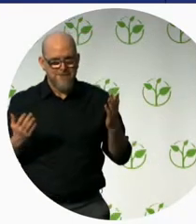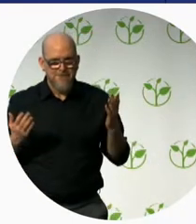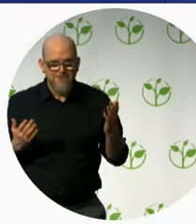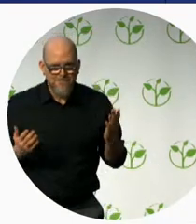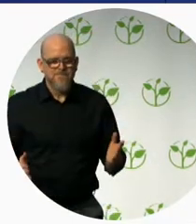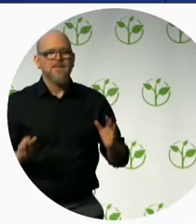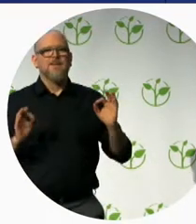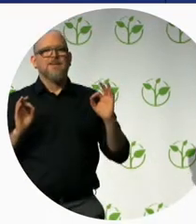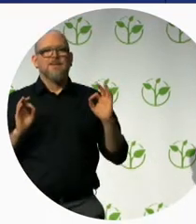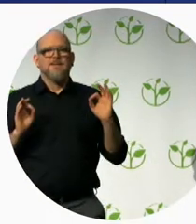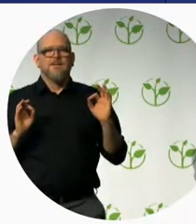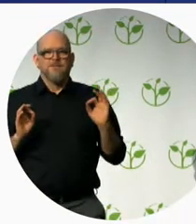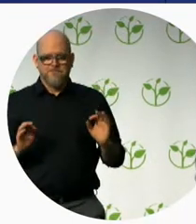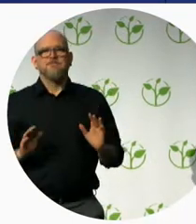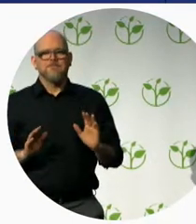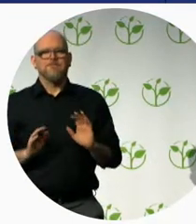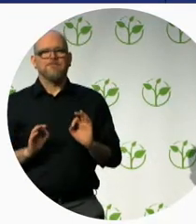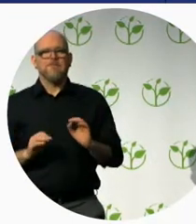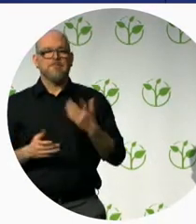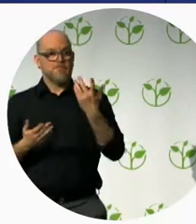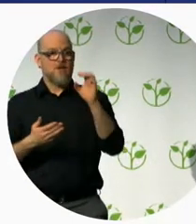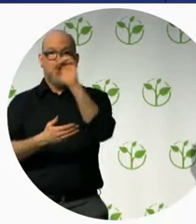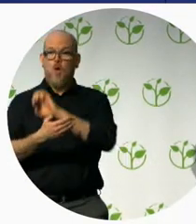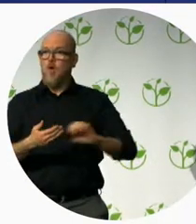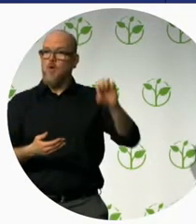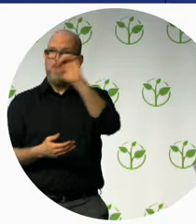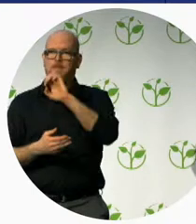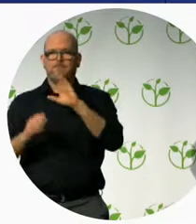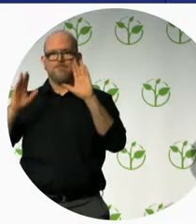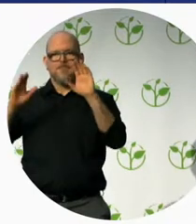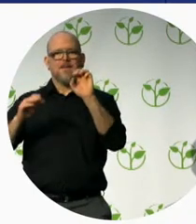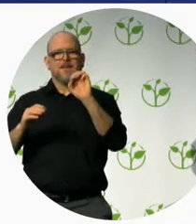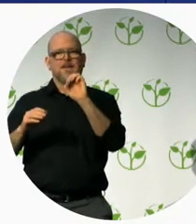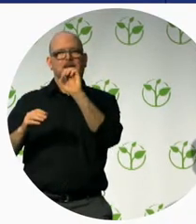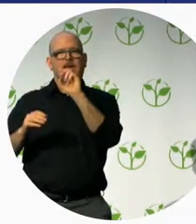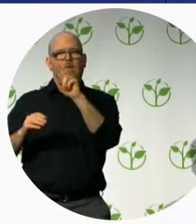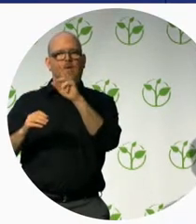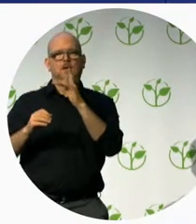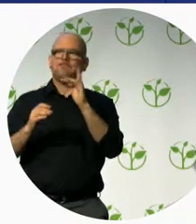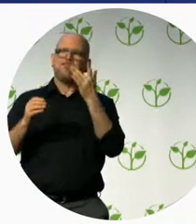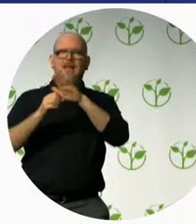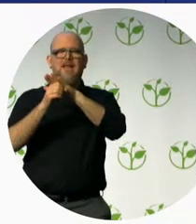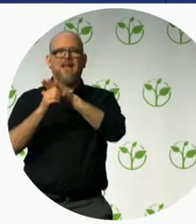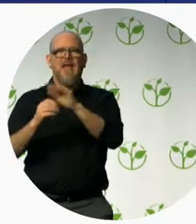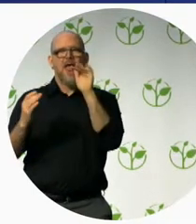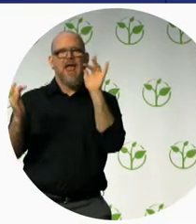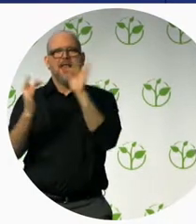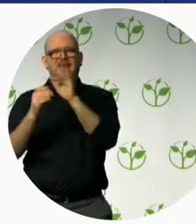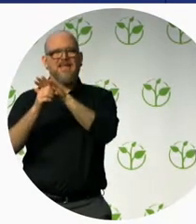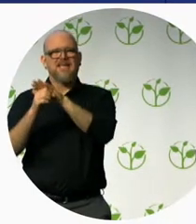The European Disability Card could also become a powerful driver of tourism growth. A document